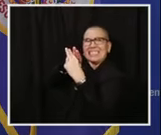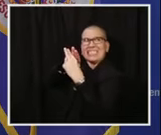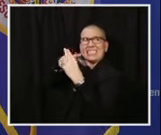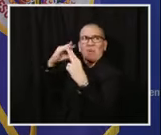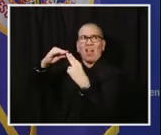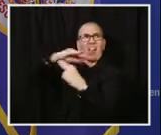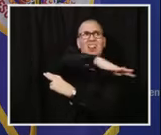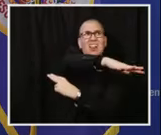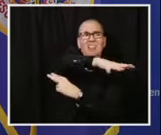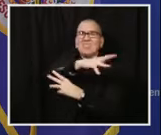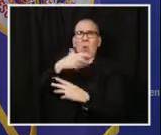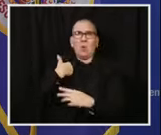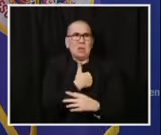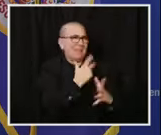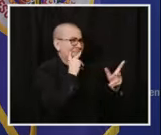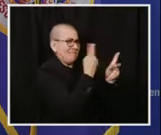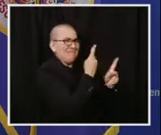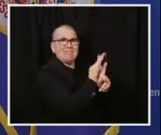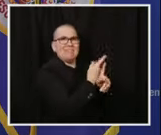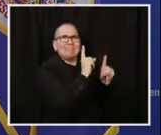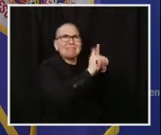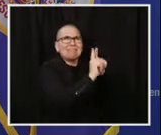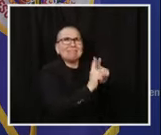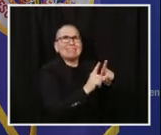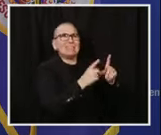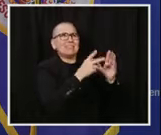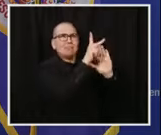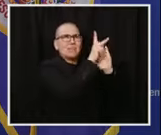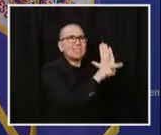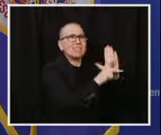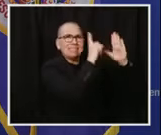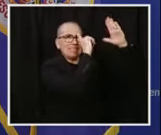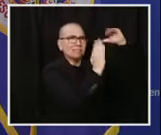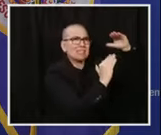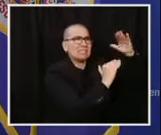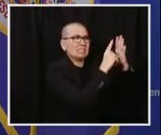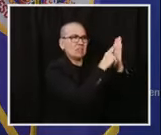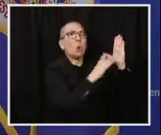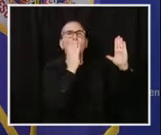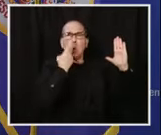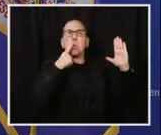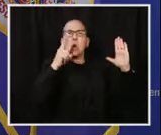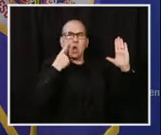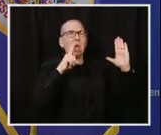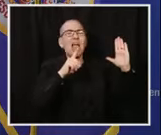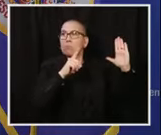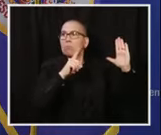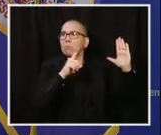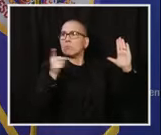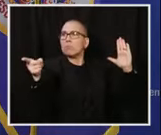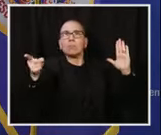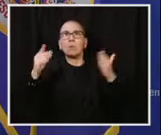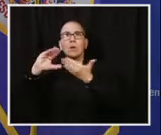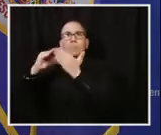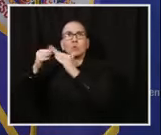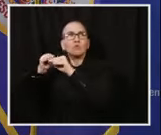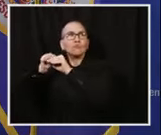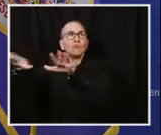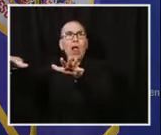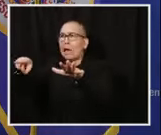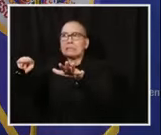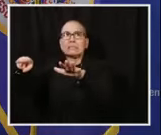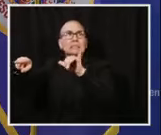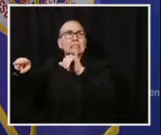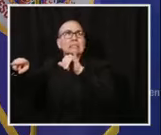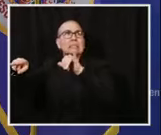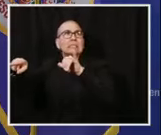effort could be undermined by continuing out-of-control community spread. And in the latest data, we are seeing, indeed, that long-term